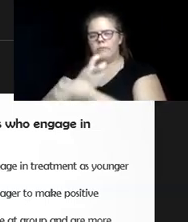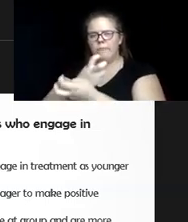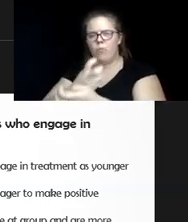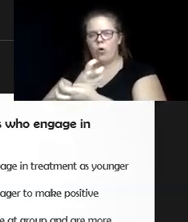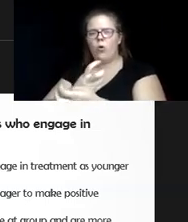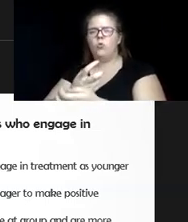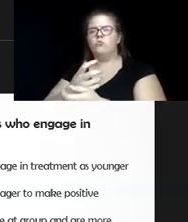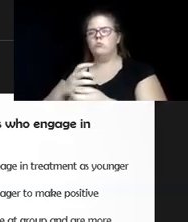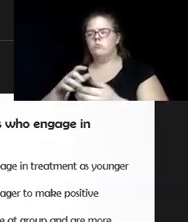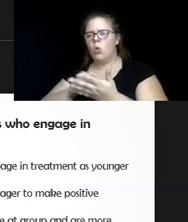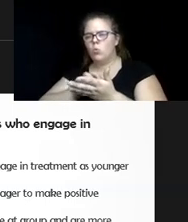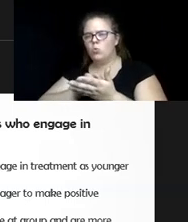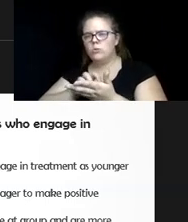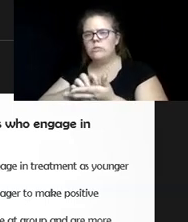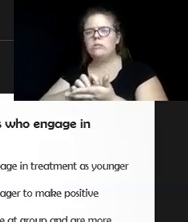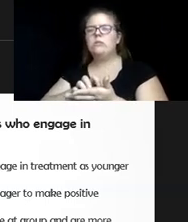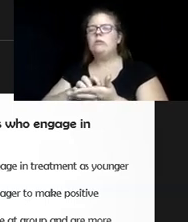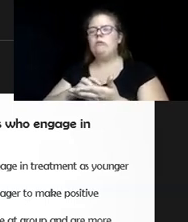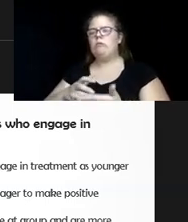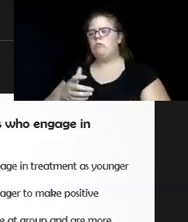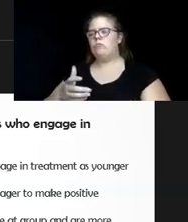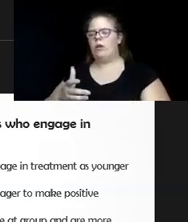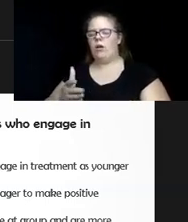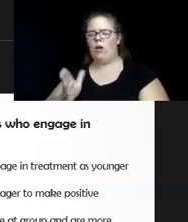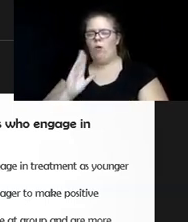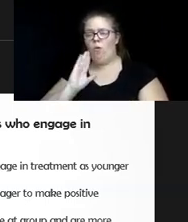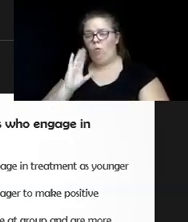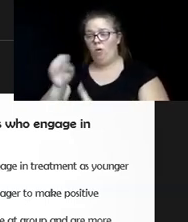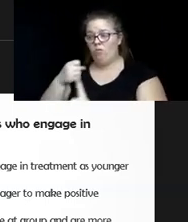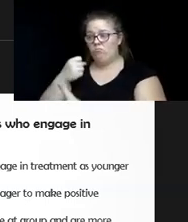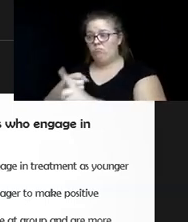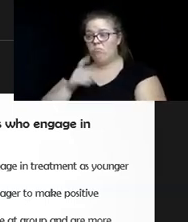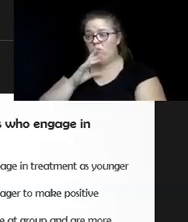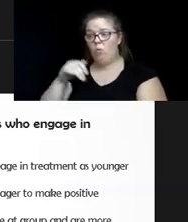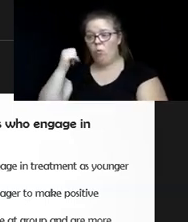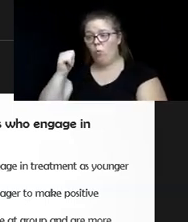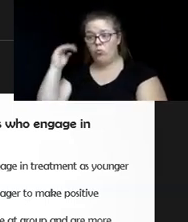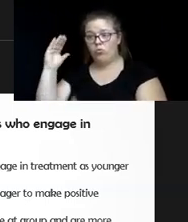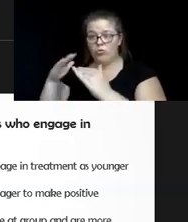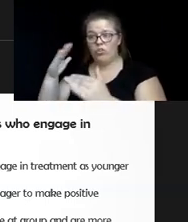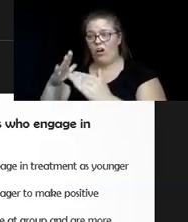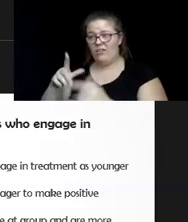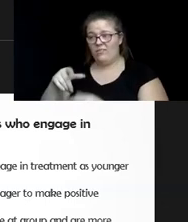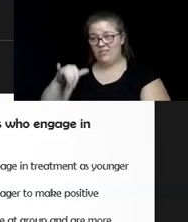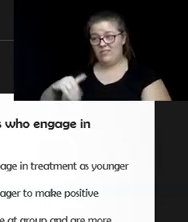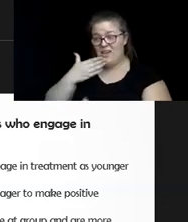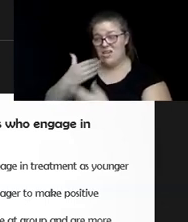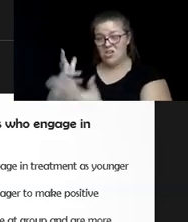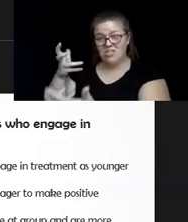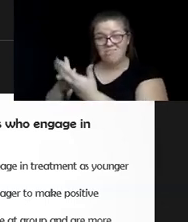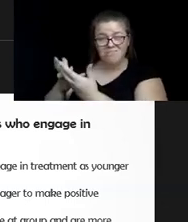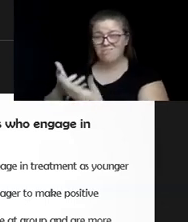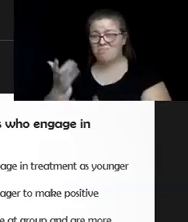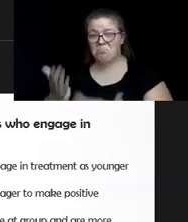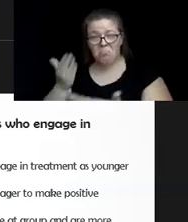Osteoporosis will cause people to be multi-conditioned. Is it the best kind of treatment for adults or they will be better with saloxone? So we need